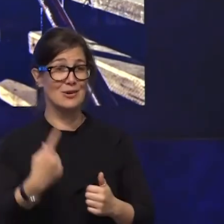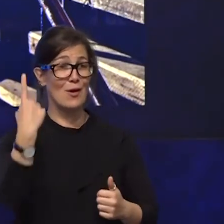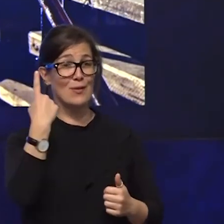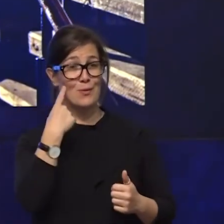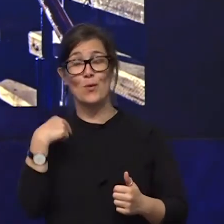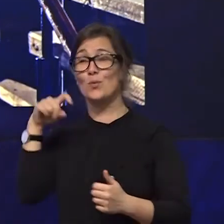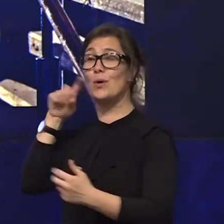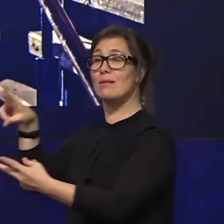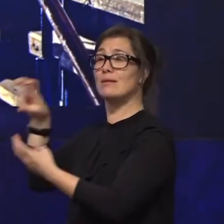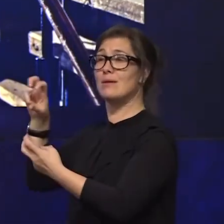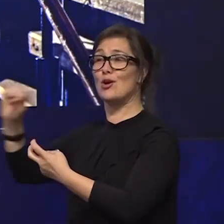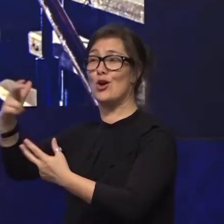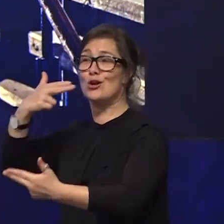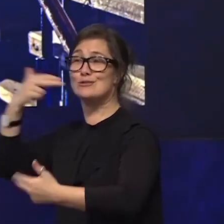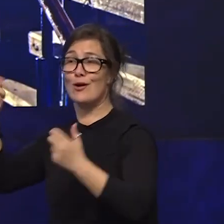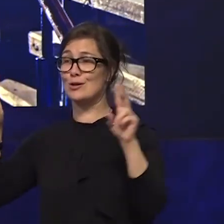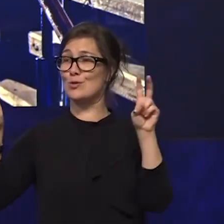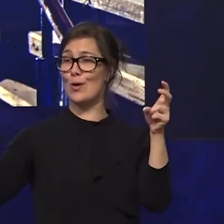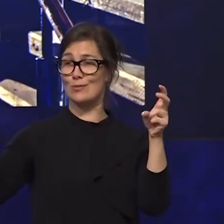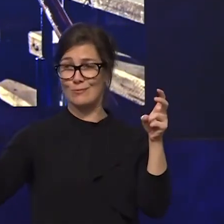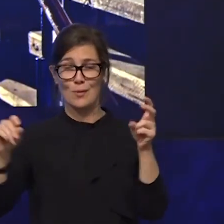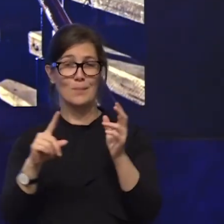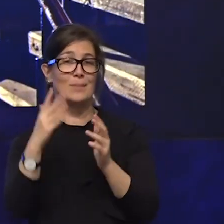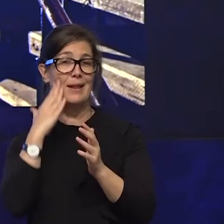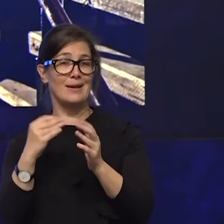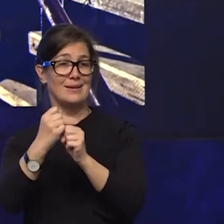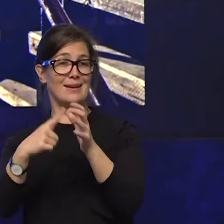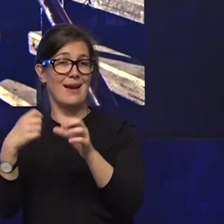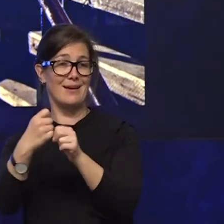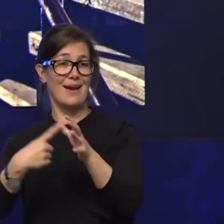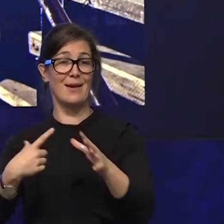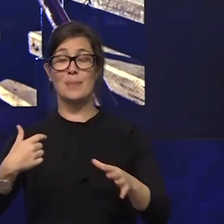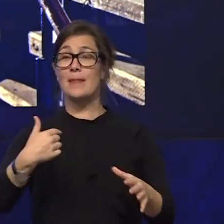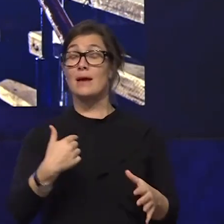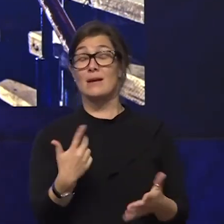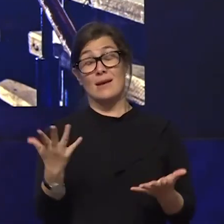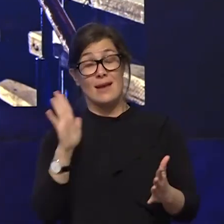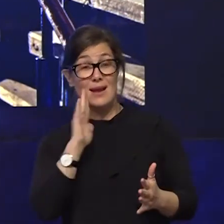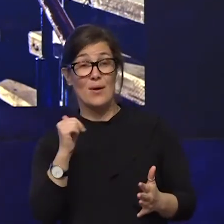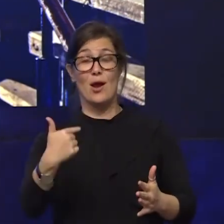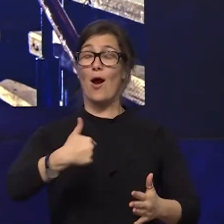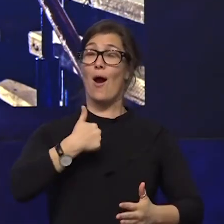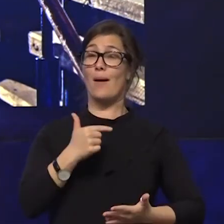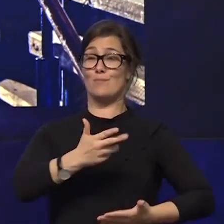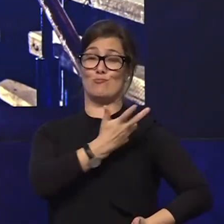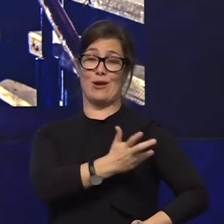delegates it's been my privilege to captain the ship for the 2018